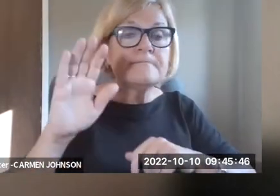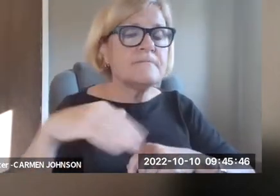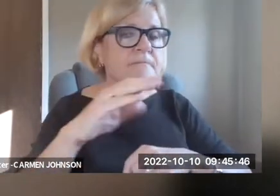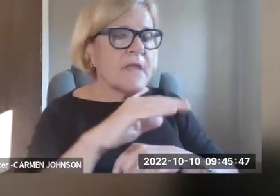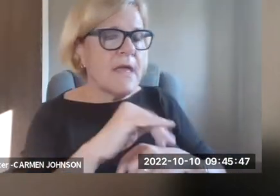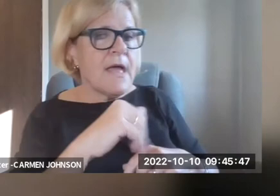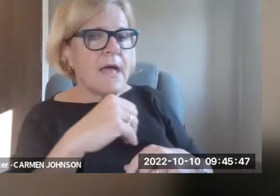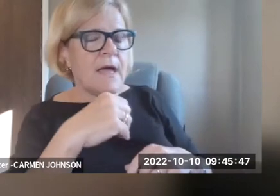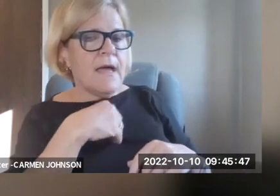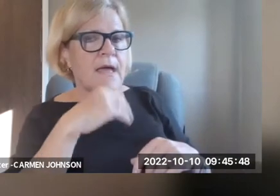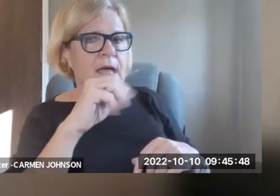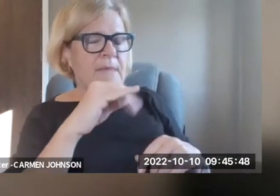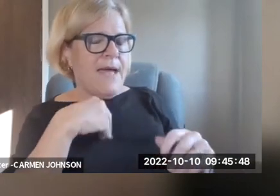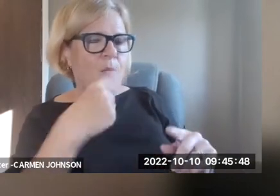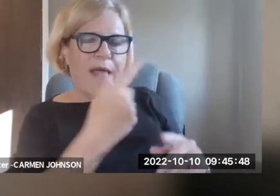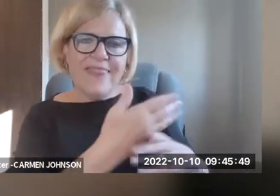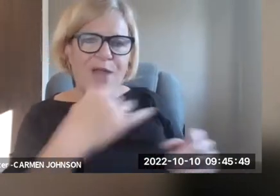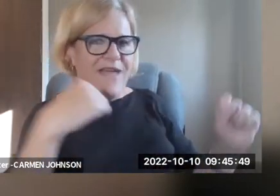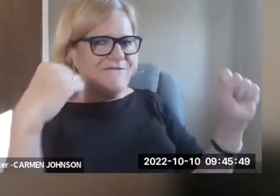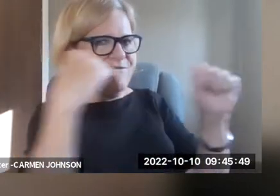like unmute yourself and speak up.